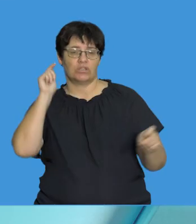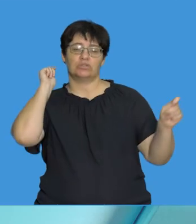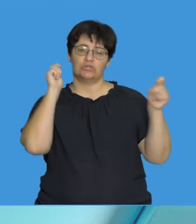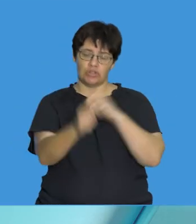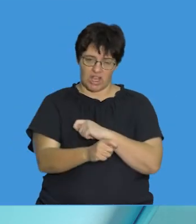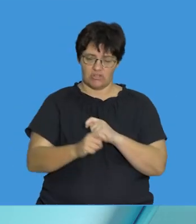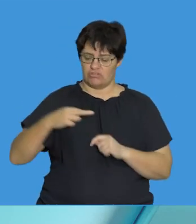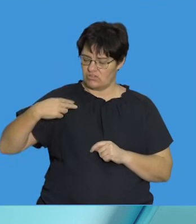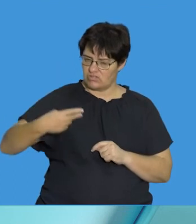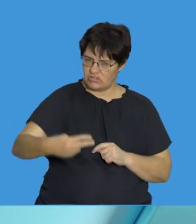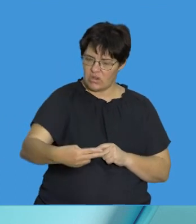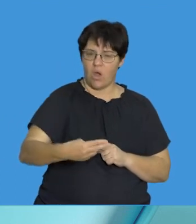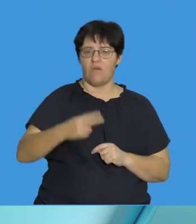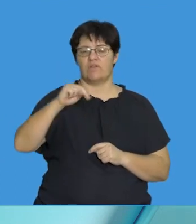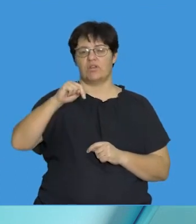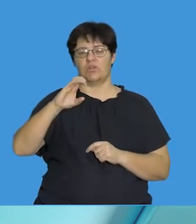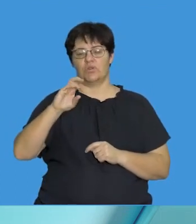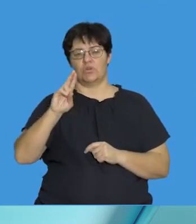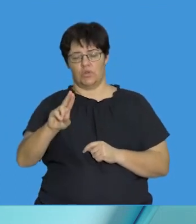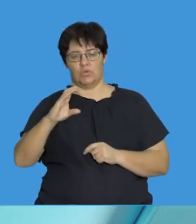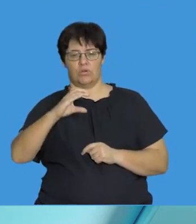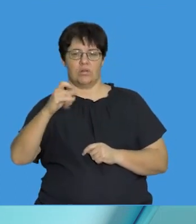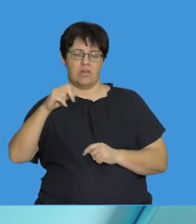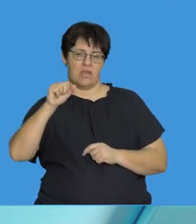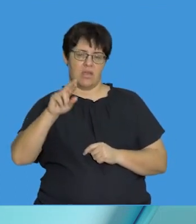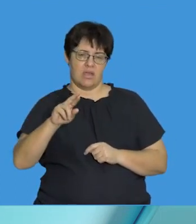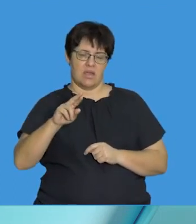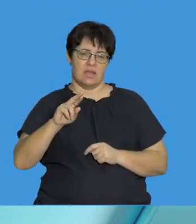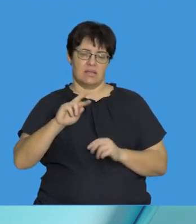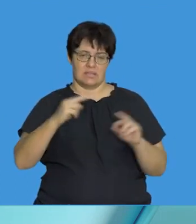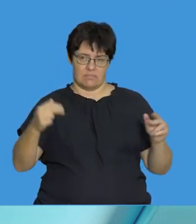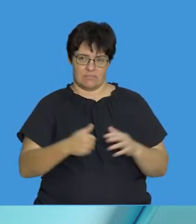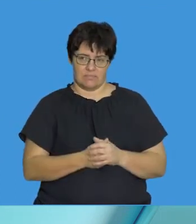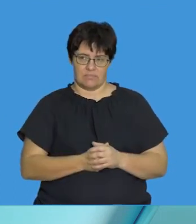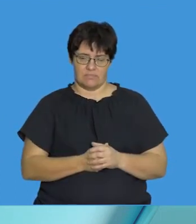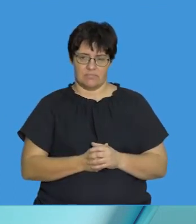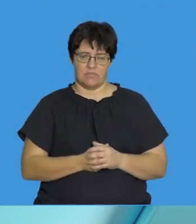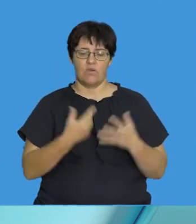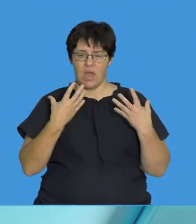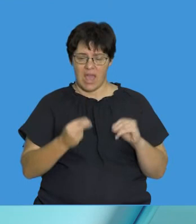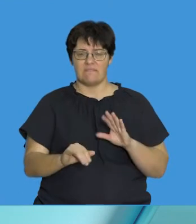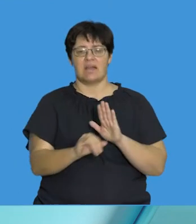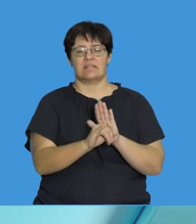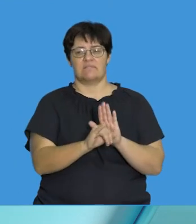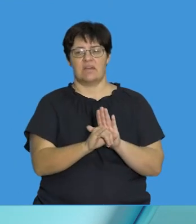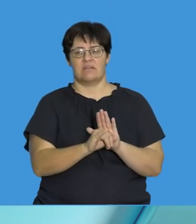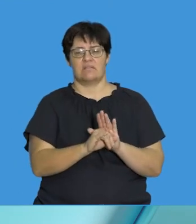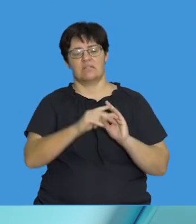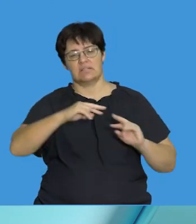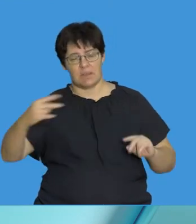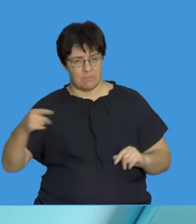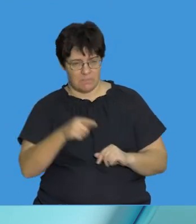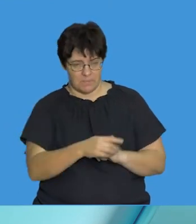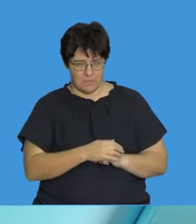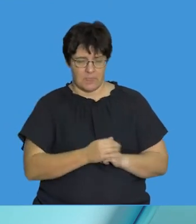refers to a change in the sequence of a nucleotide. That's essentially what the context of today's lesson was. We've got to identify